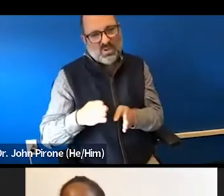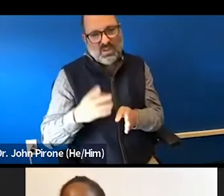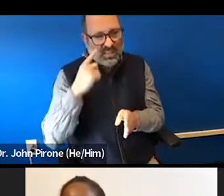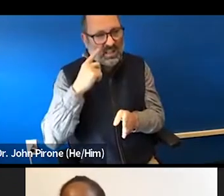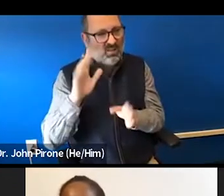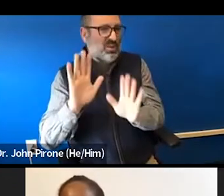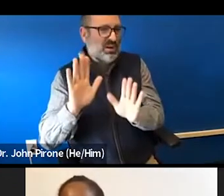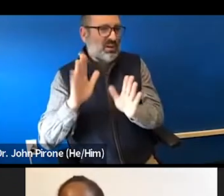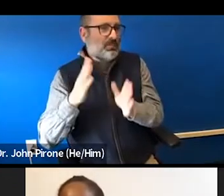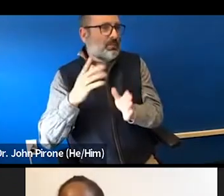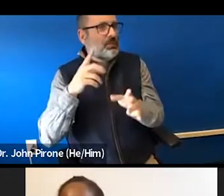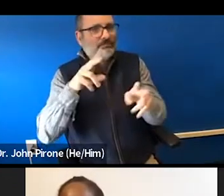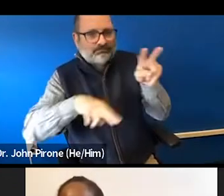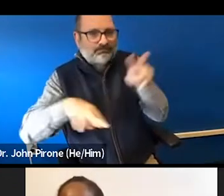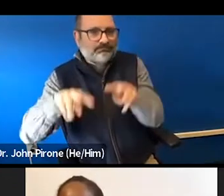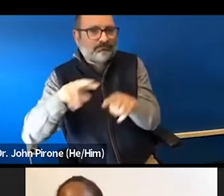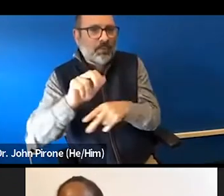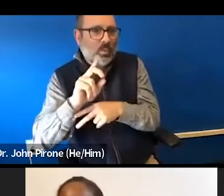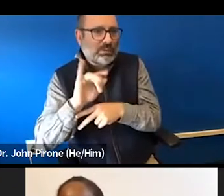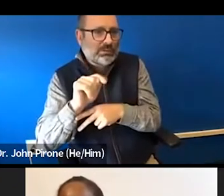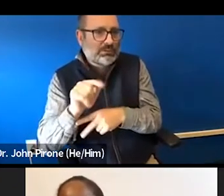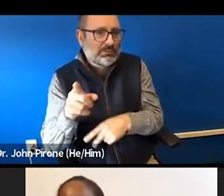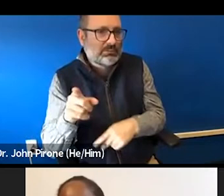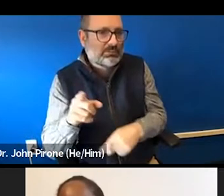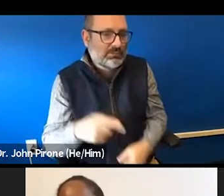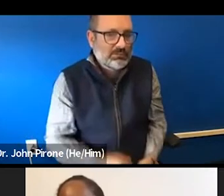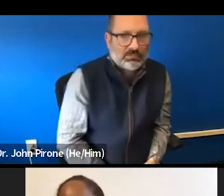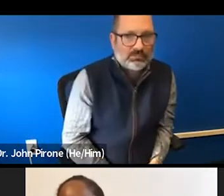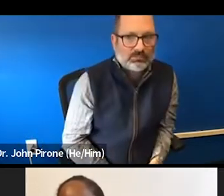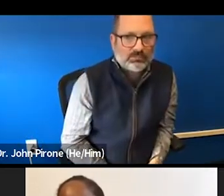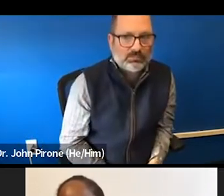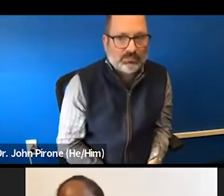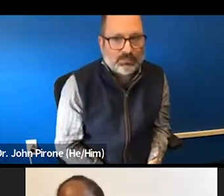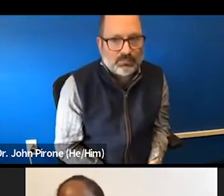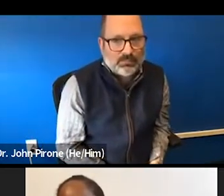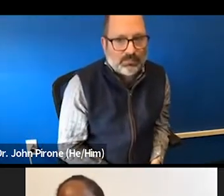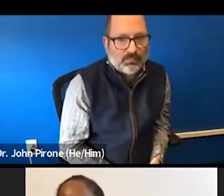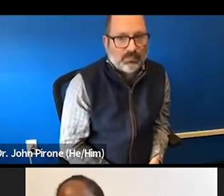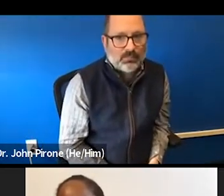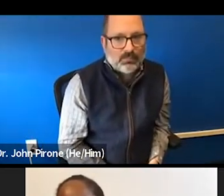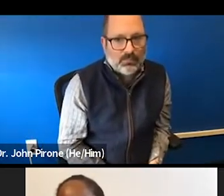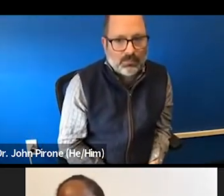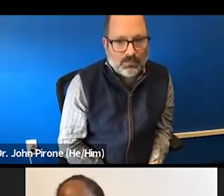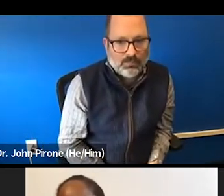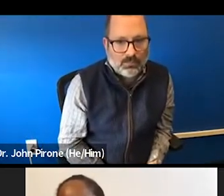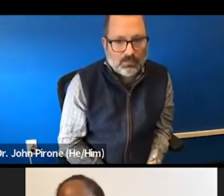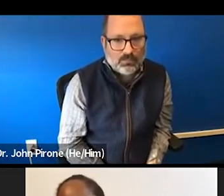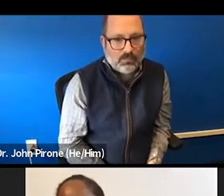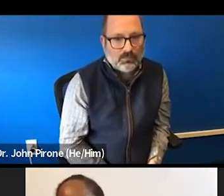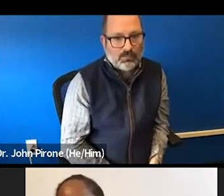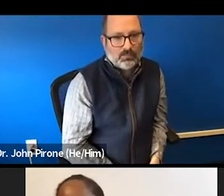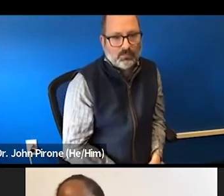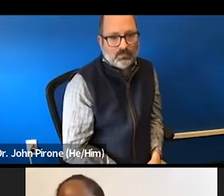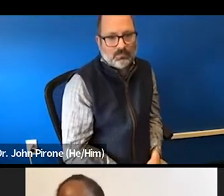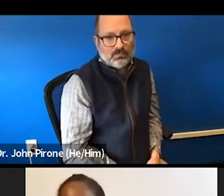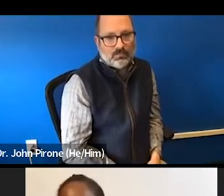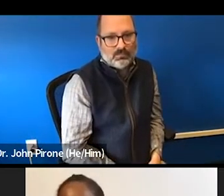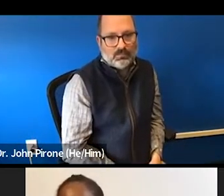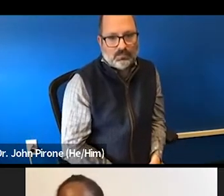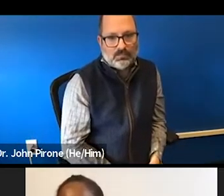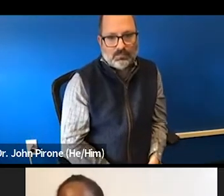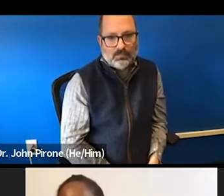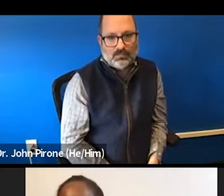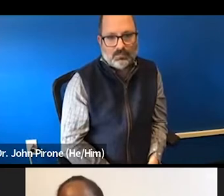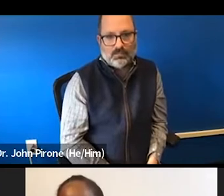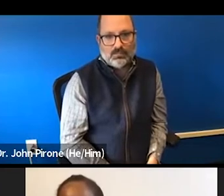services for over 15 years. phenomenal person who would be able to do that audit for